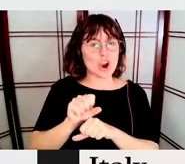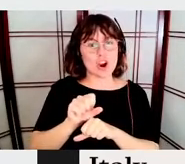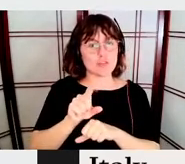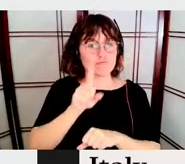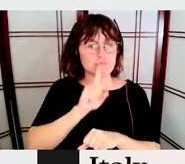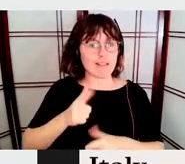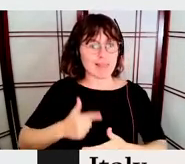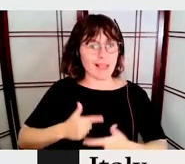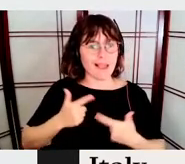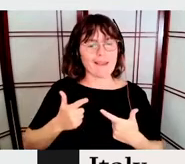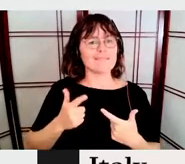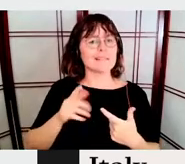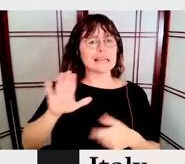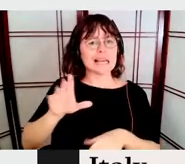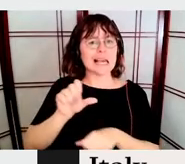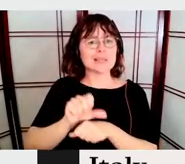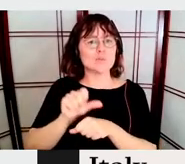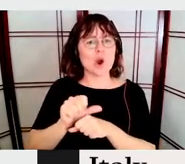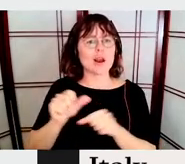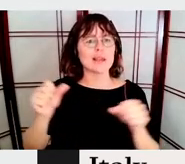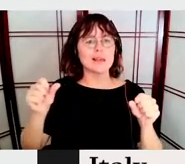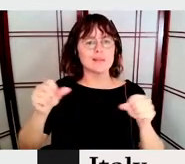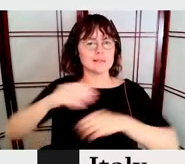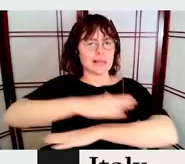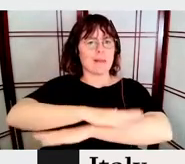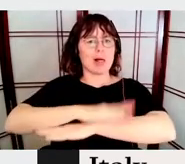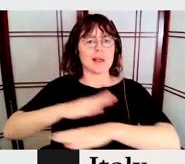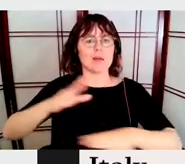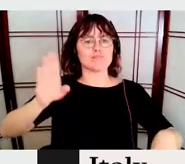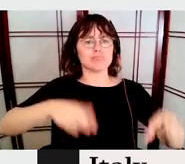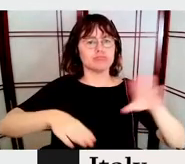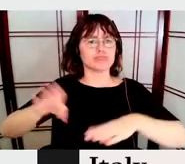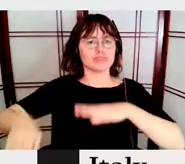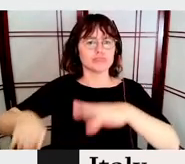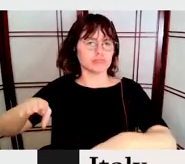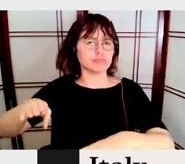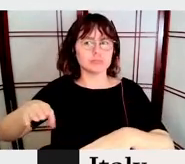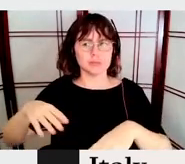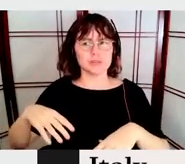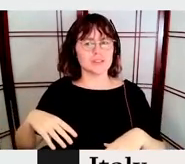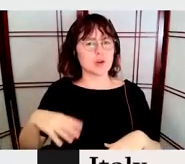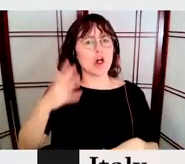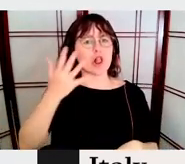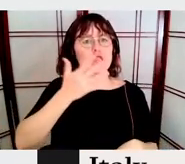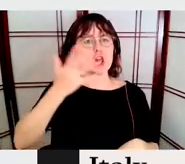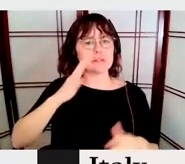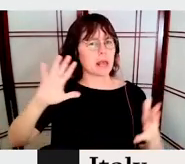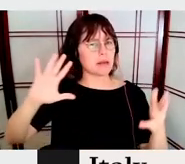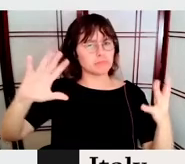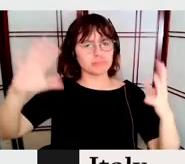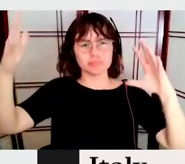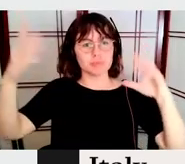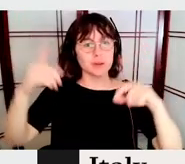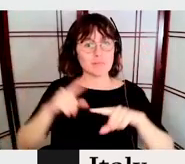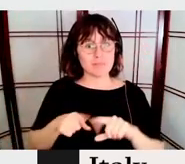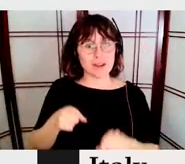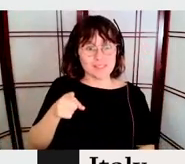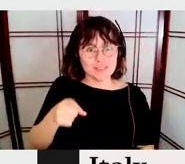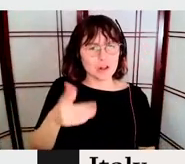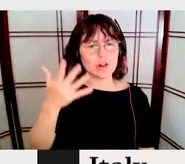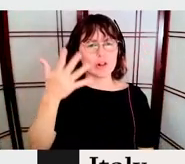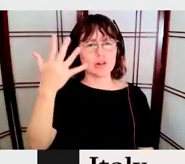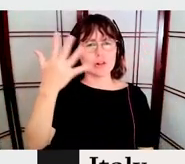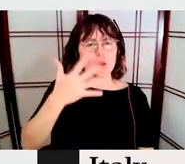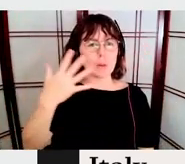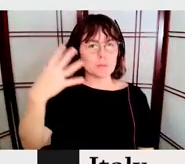uh, make up a design system. That it looks a bit disorder and it's, it looks beautiful. And today we, we